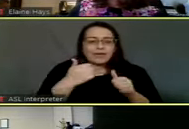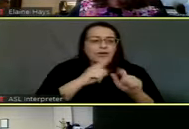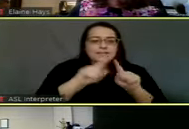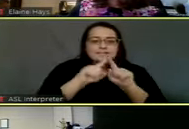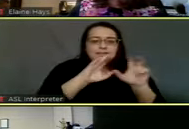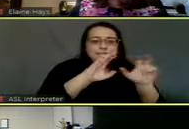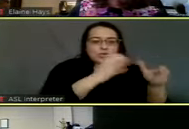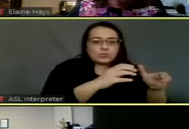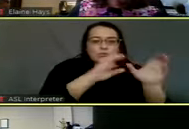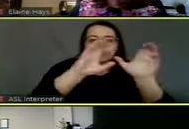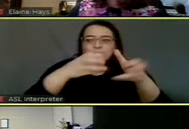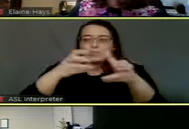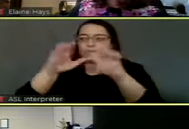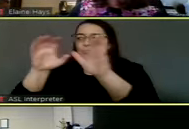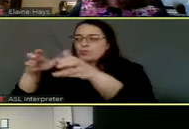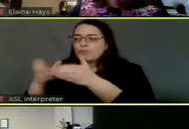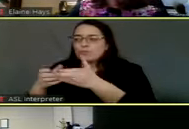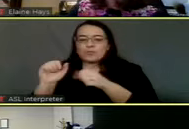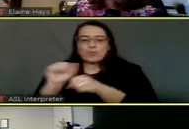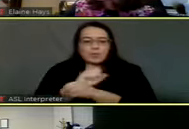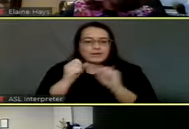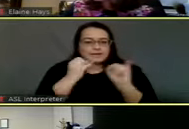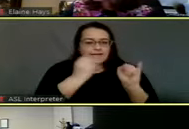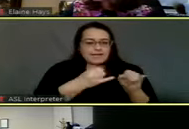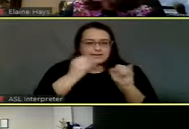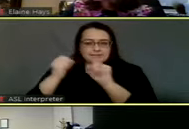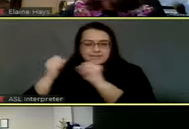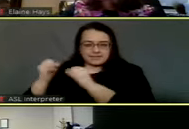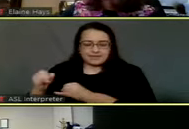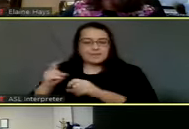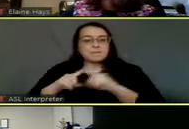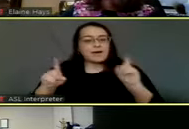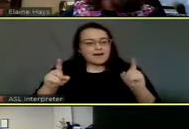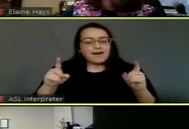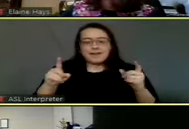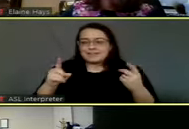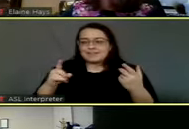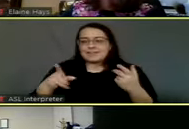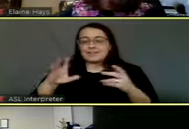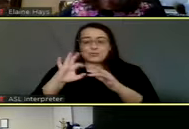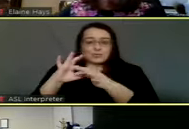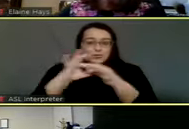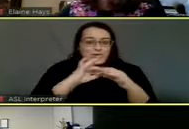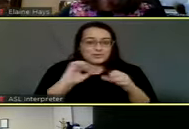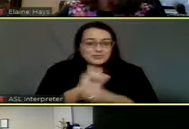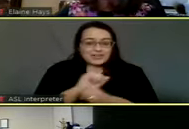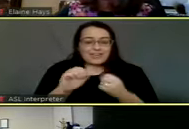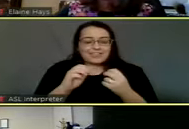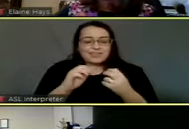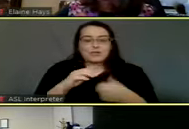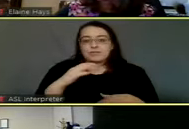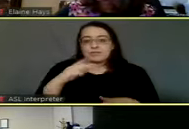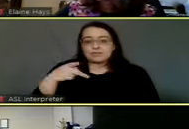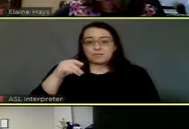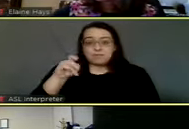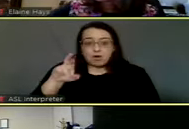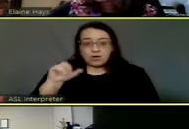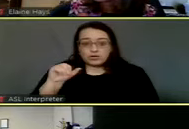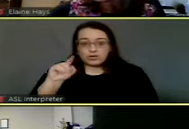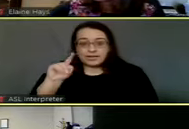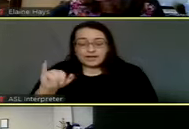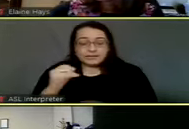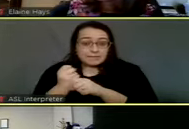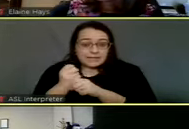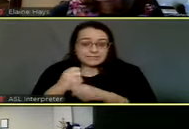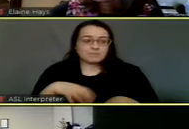infrastructure investments as time goes on, whether it's the football stadium or the Potter County baseball stadium, um, the tri